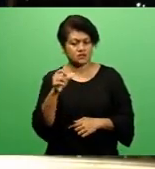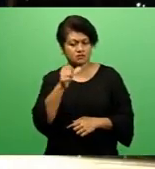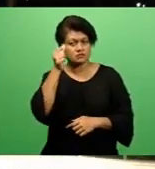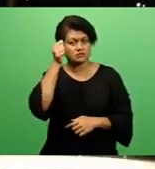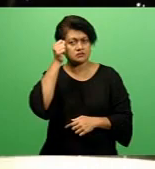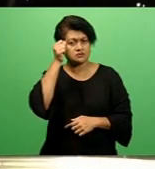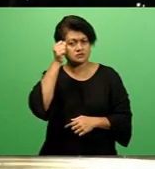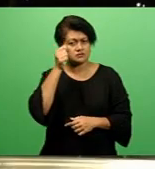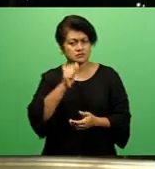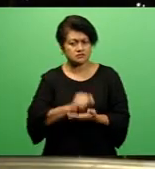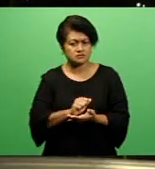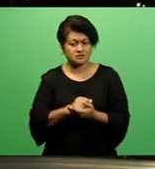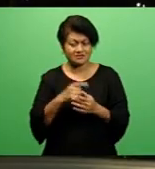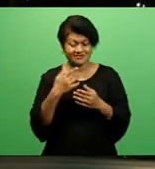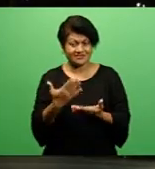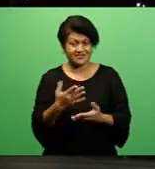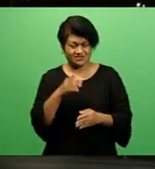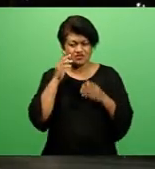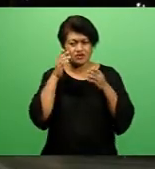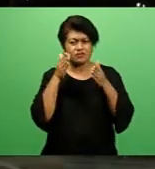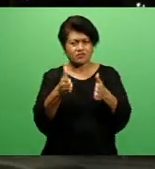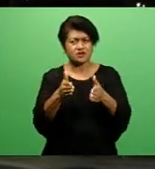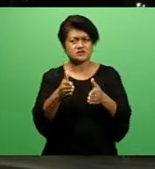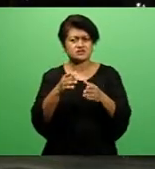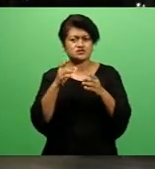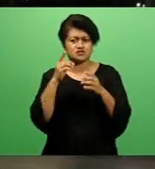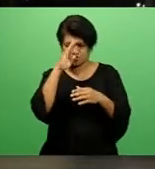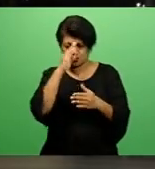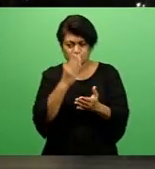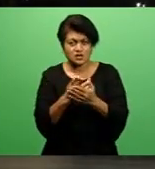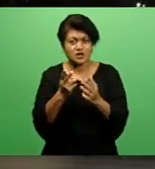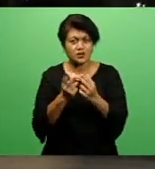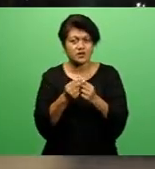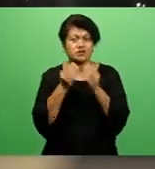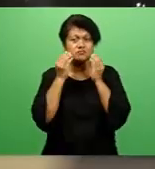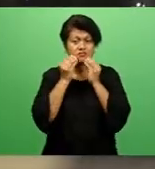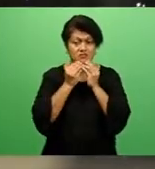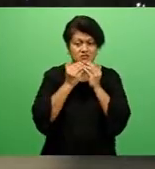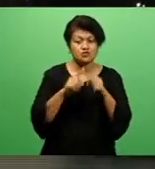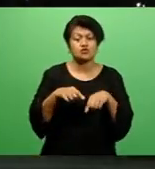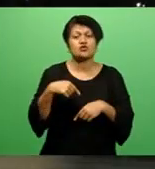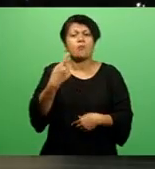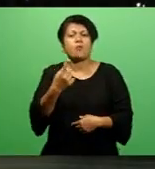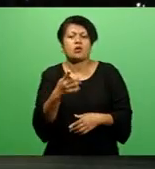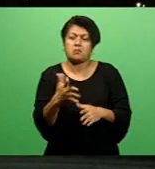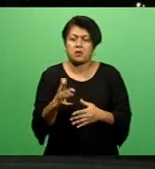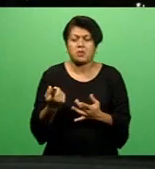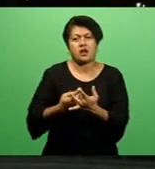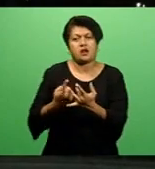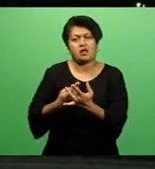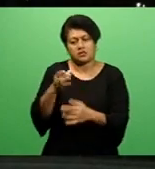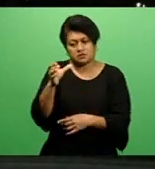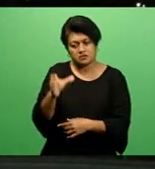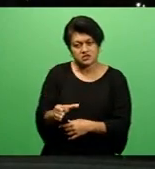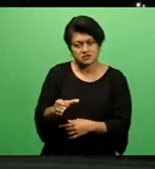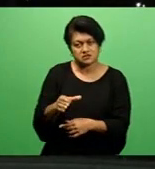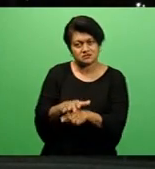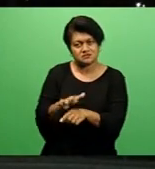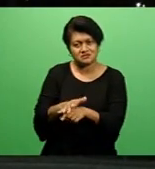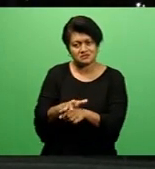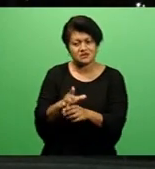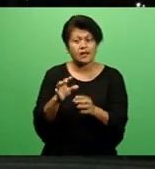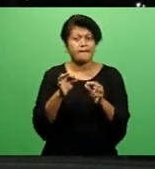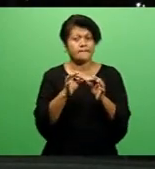target is on a student with a beard, tomorrow it may be on another religious emblem. However, Ben Padarat has again